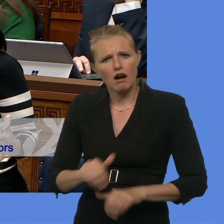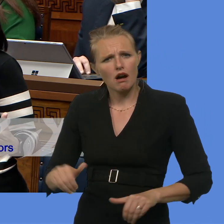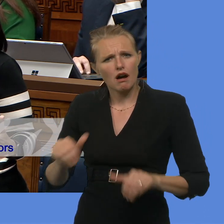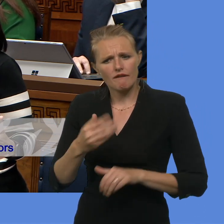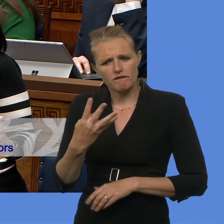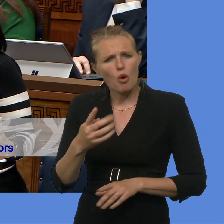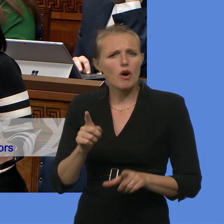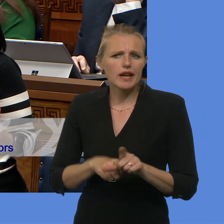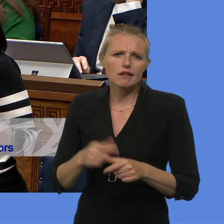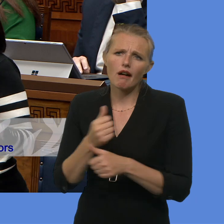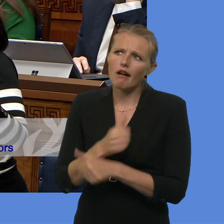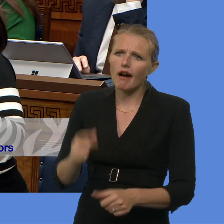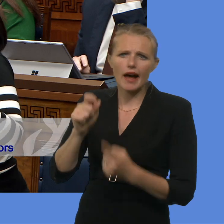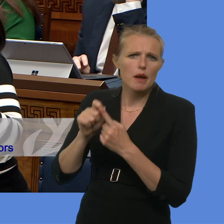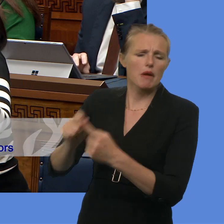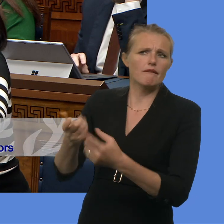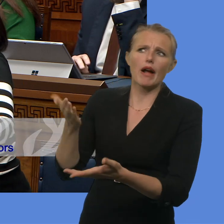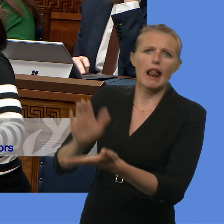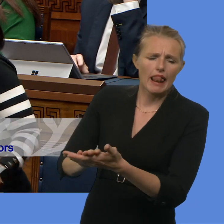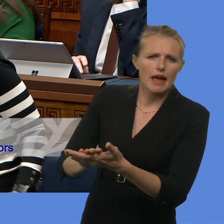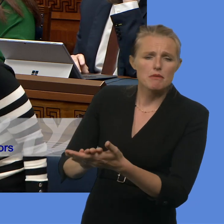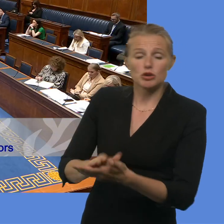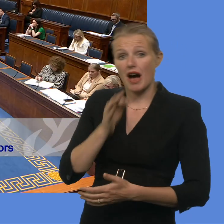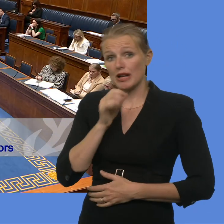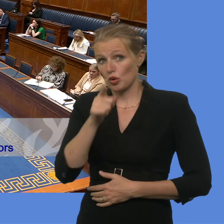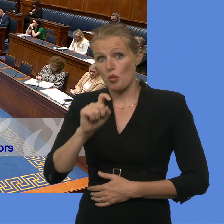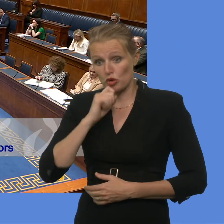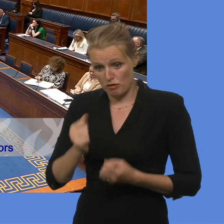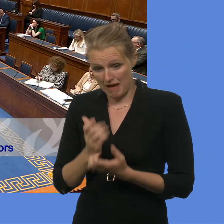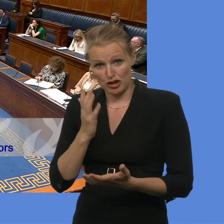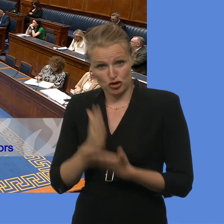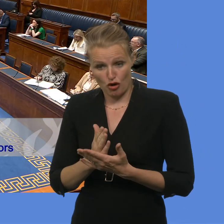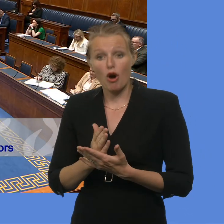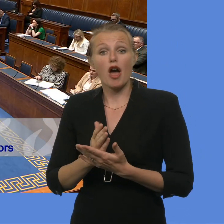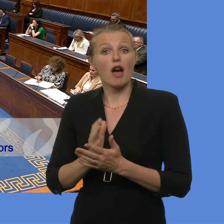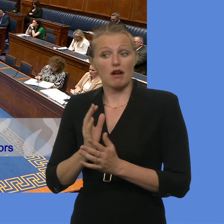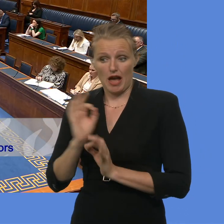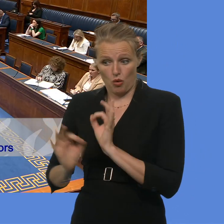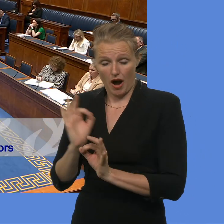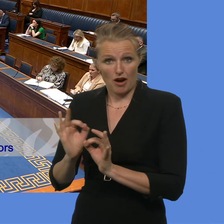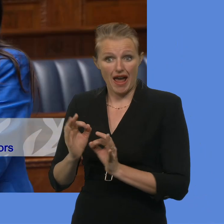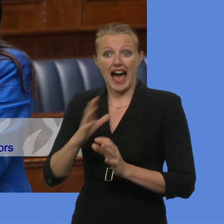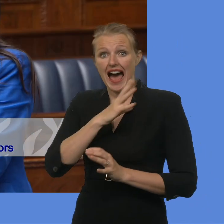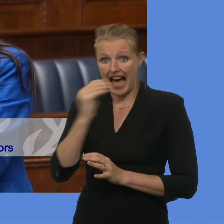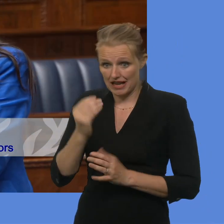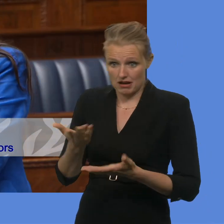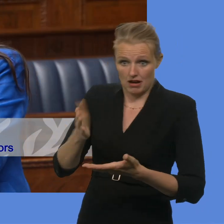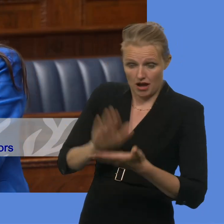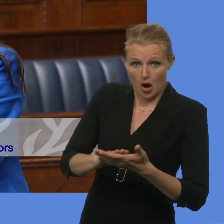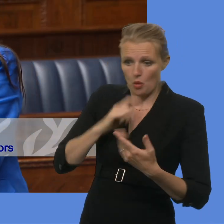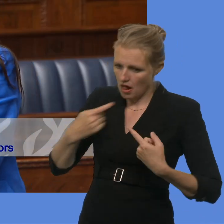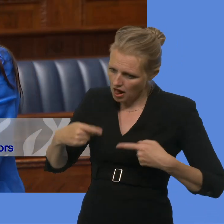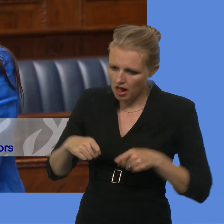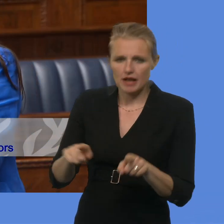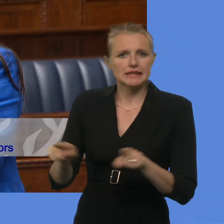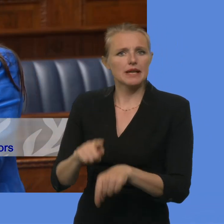alongside the public inquiry as opposed to be subsequent to? Thank you. Mr Speaker. Thank you, Mr Speaker. Yes, this is an unusual aspect